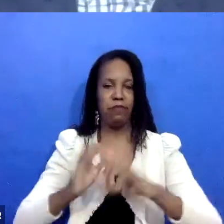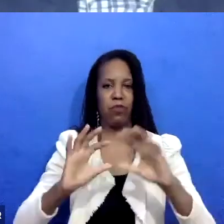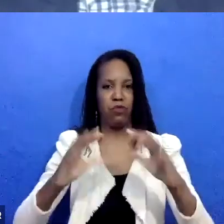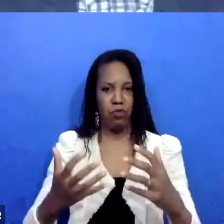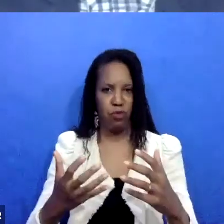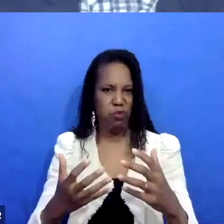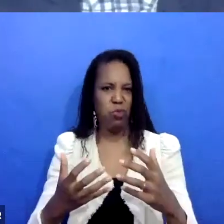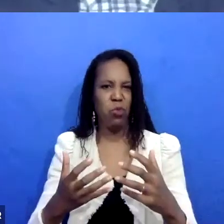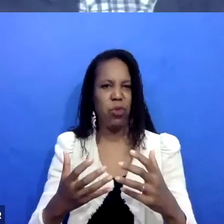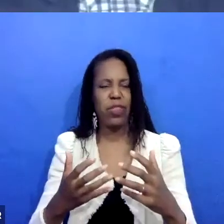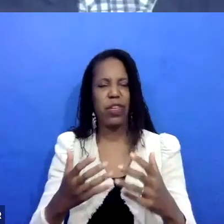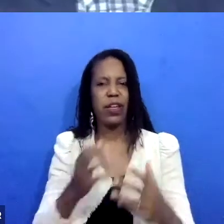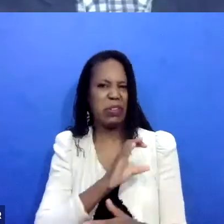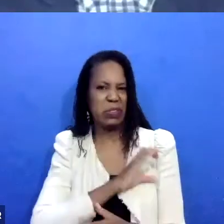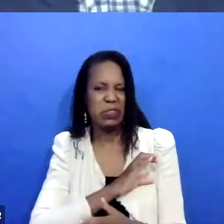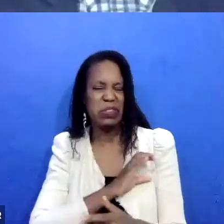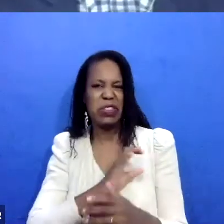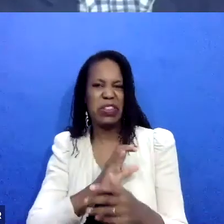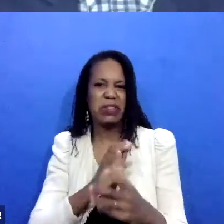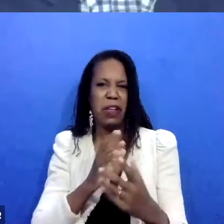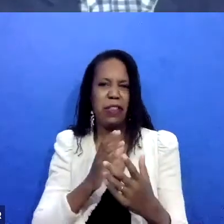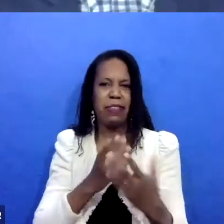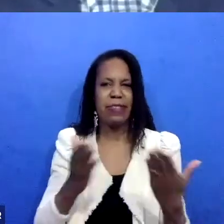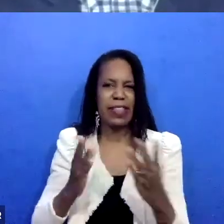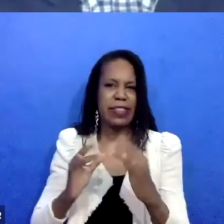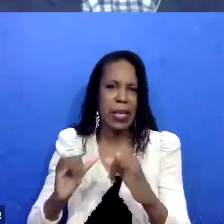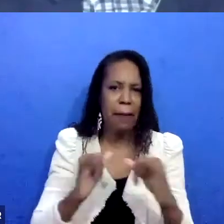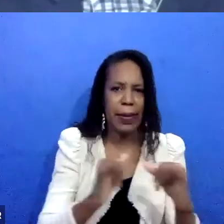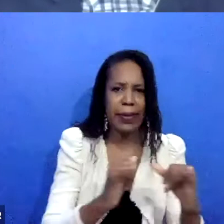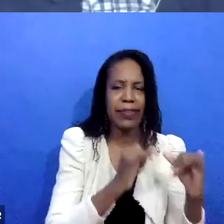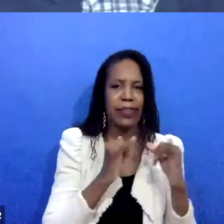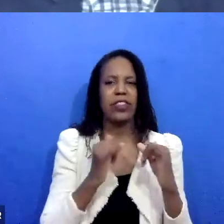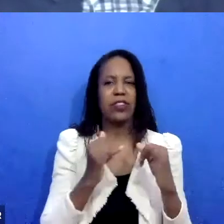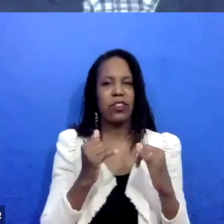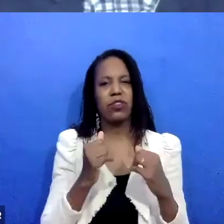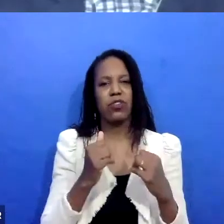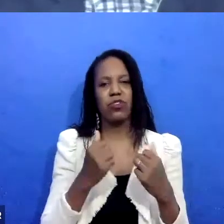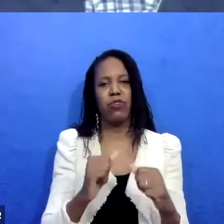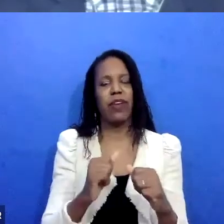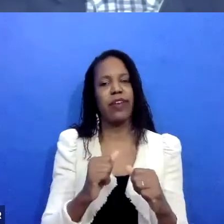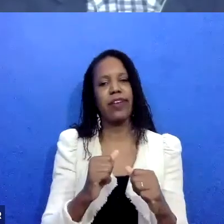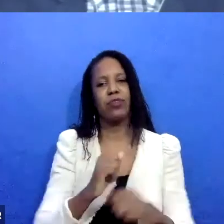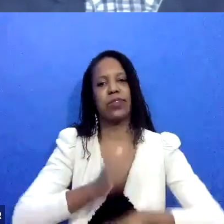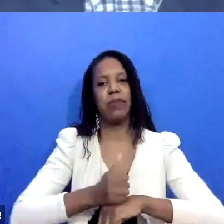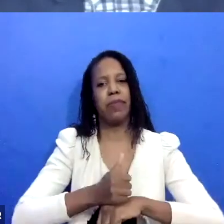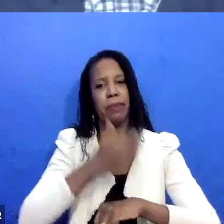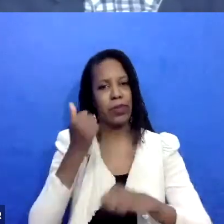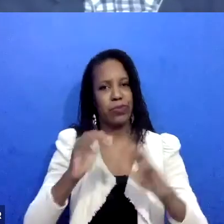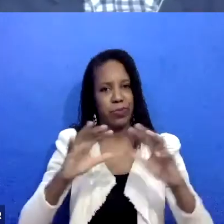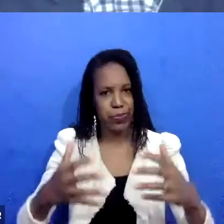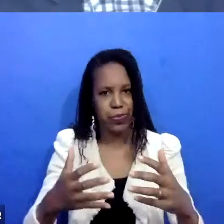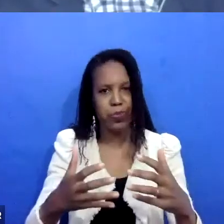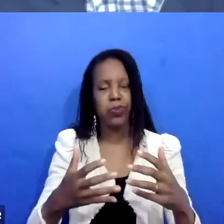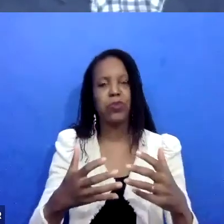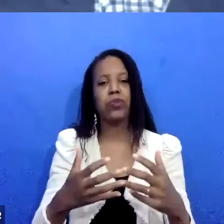also is invited to, to bring in anyone else that they would like to be there. And then the whole process is, is driven